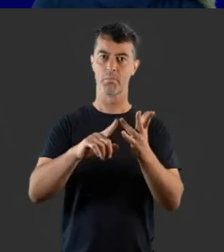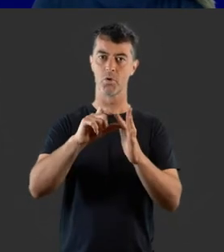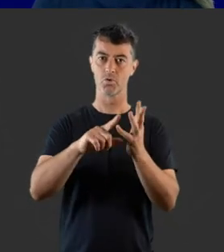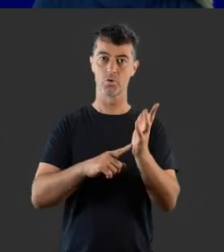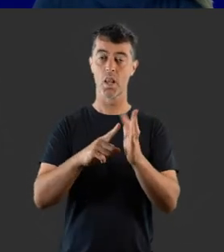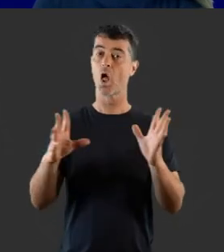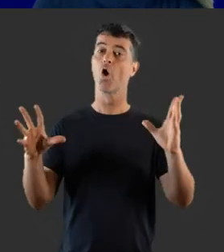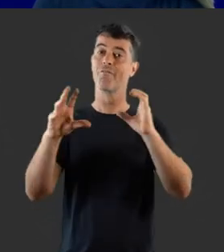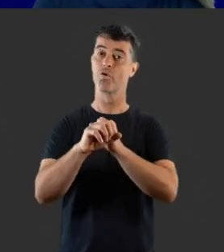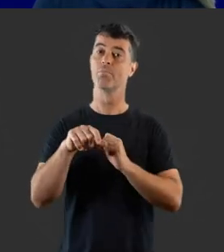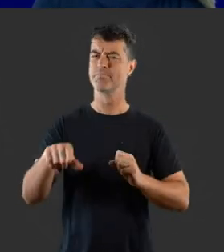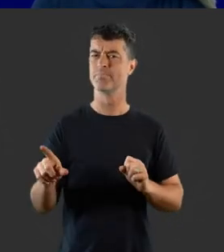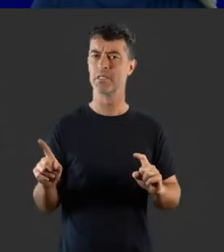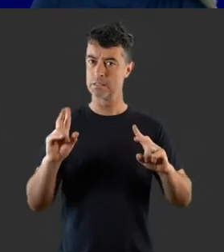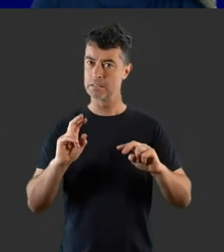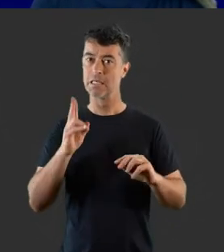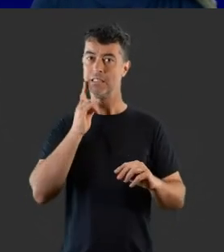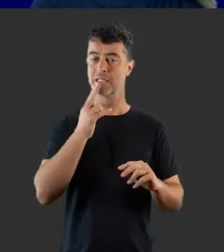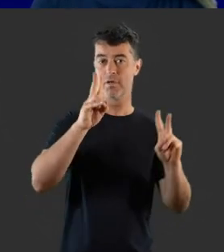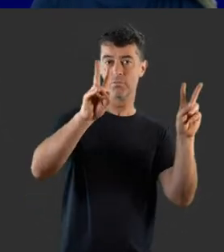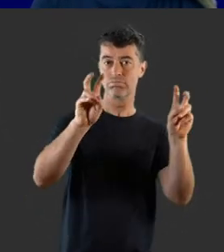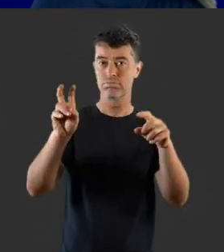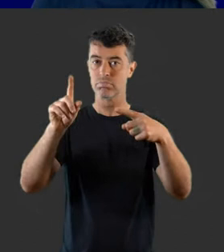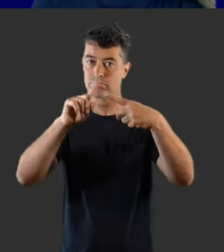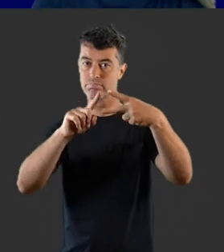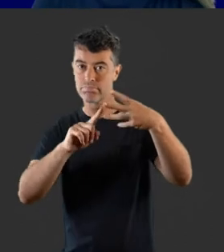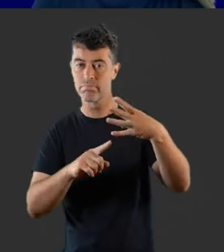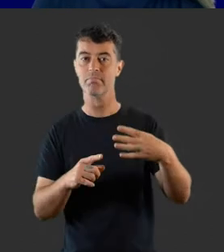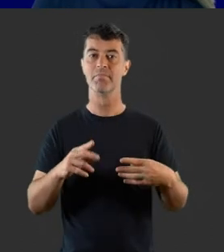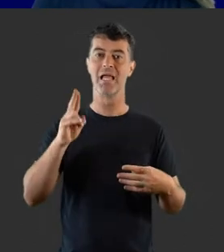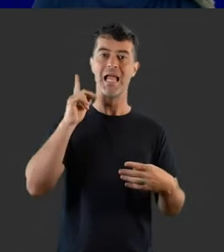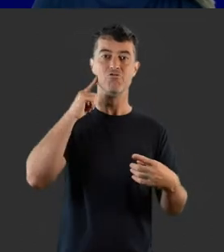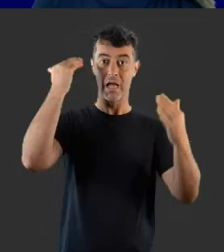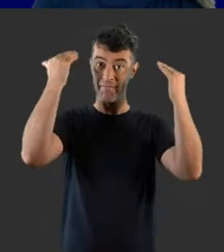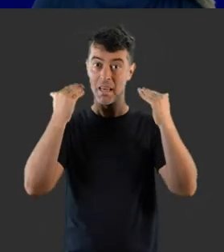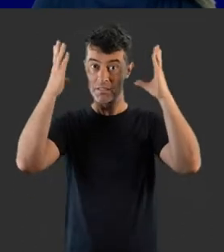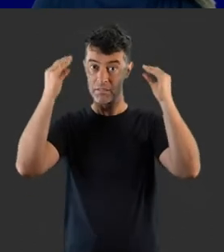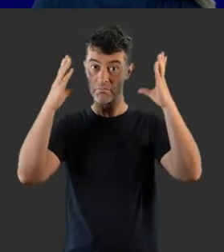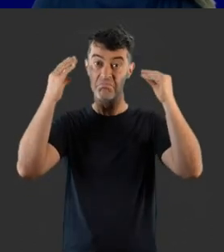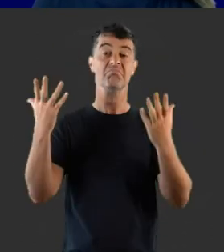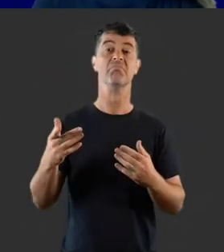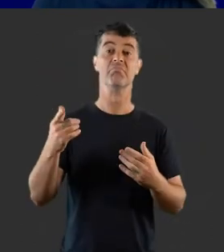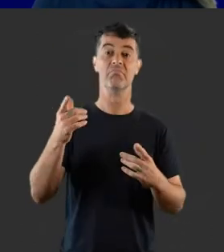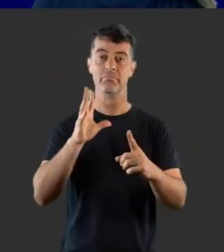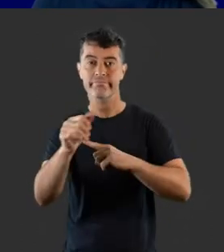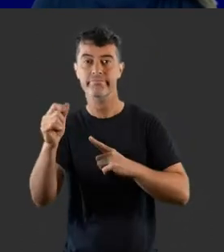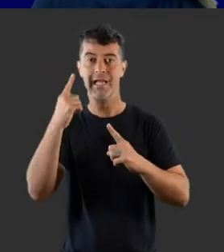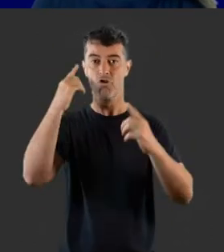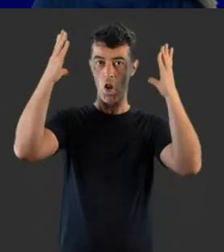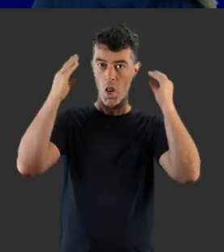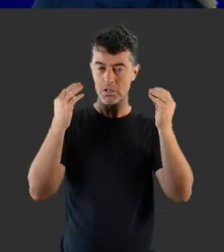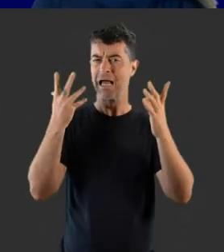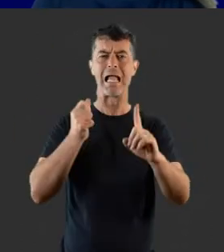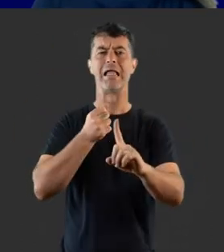Module Overview. It explores Deaf terminology, hearing levels, detection of hearing loss